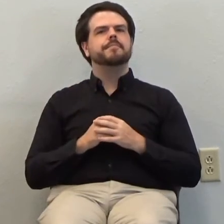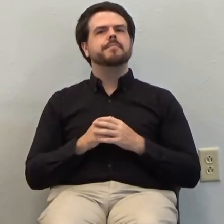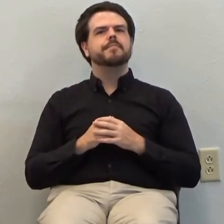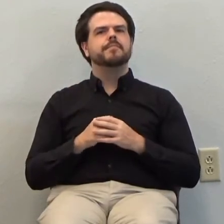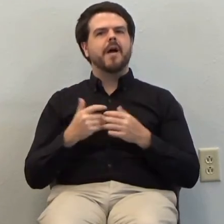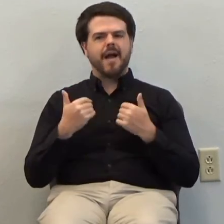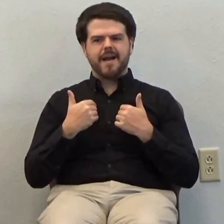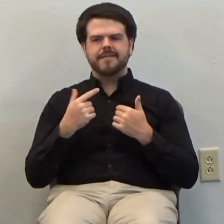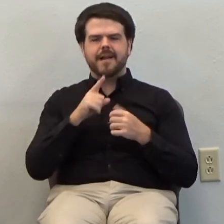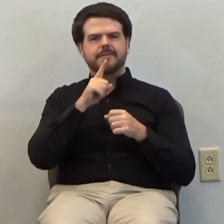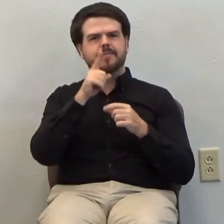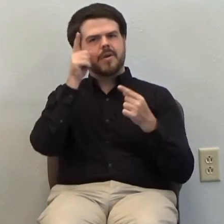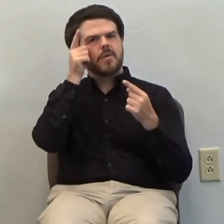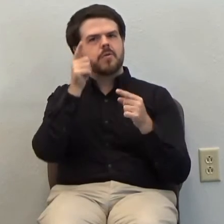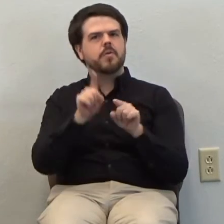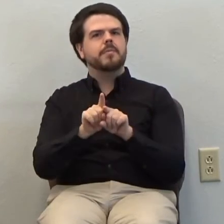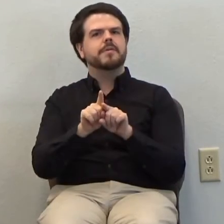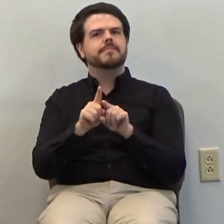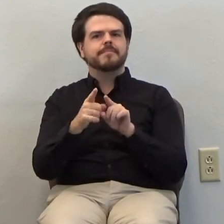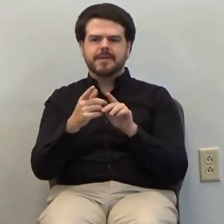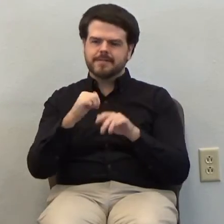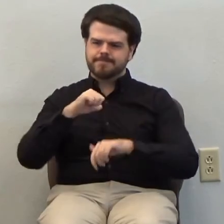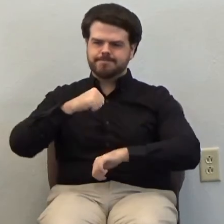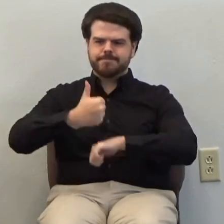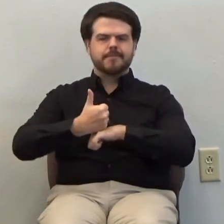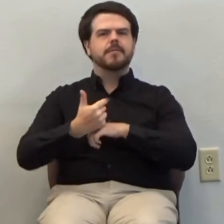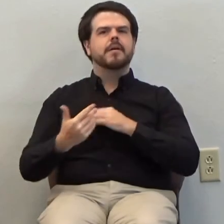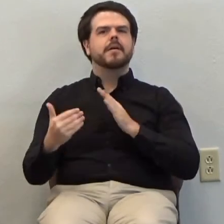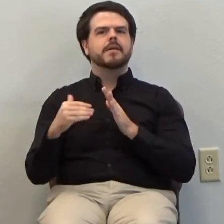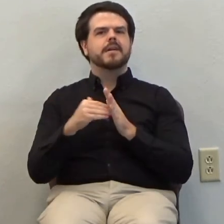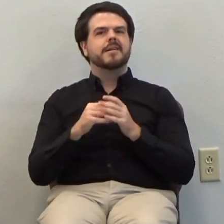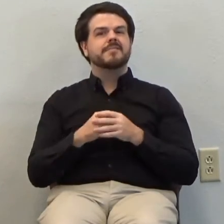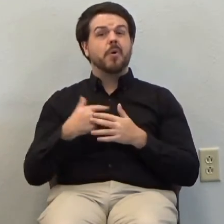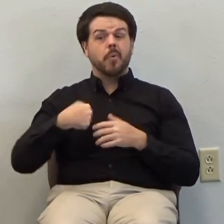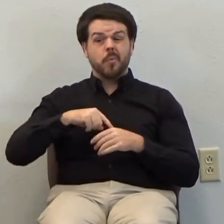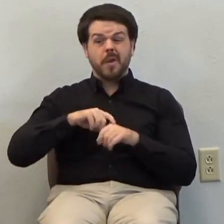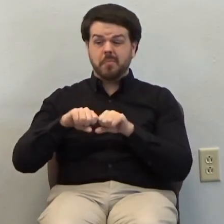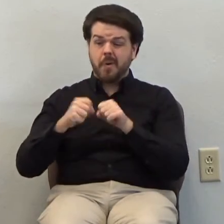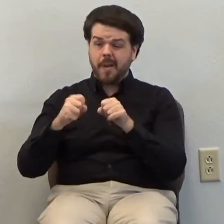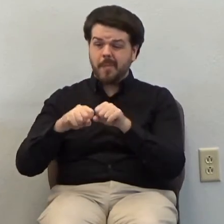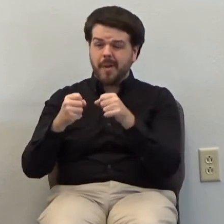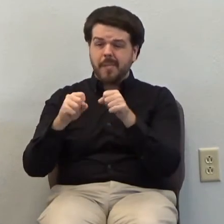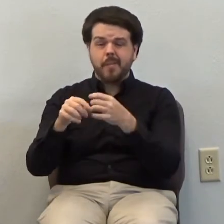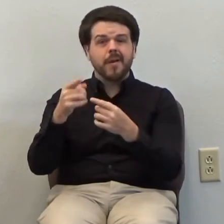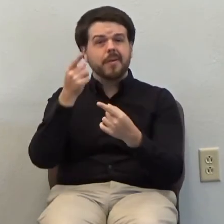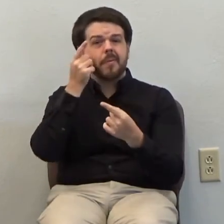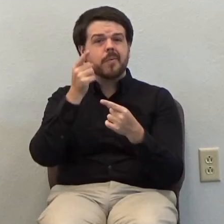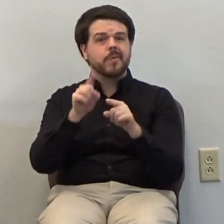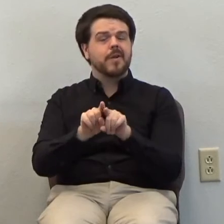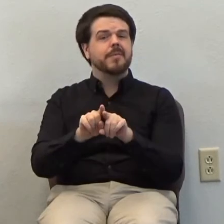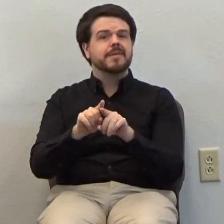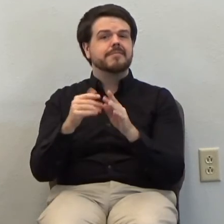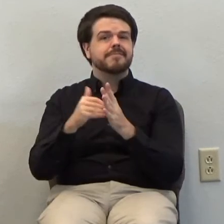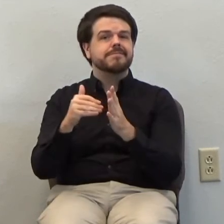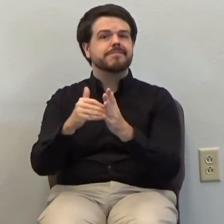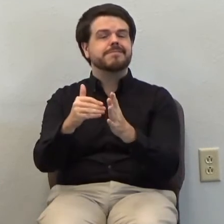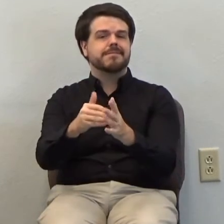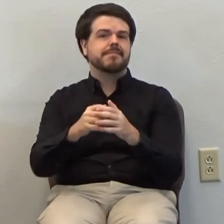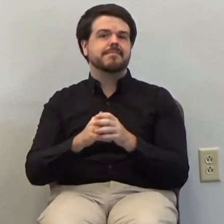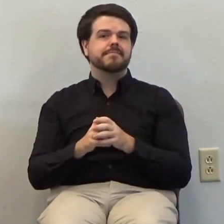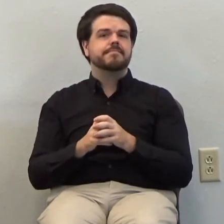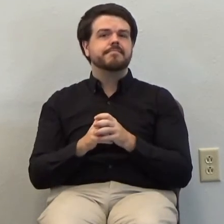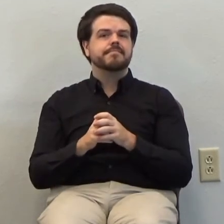that covenant that we have broken so much and he says walk in my ways we just don't